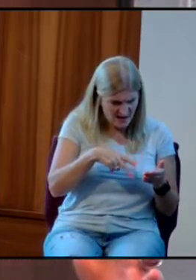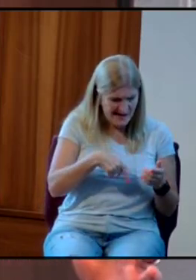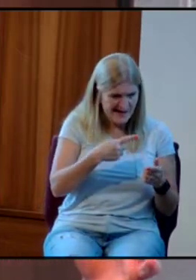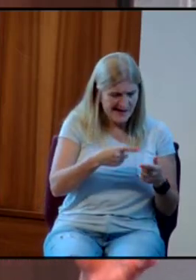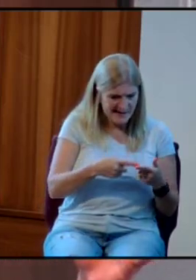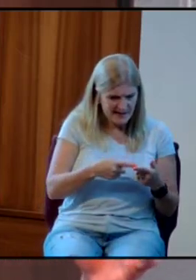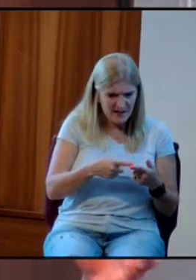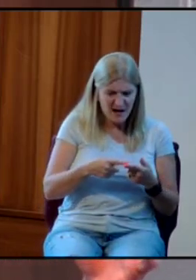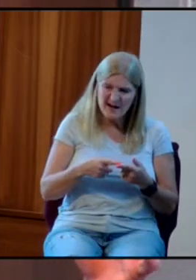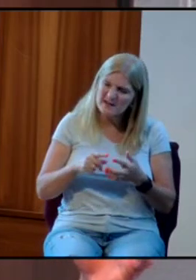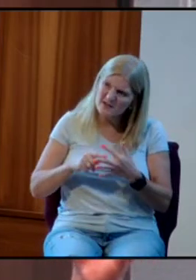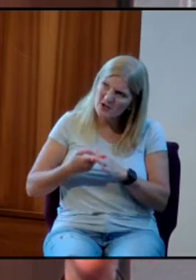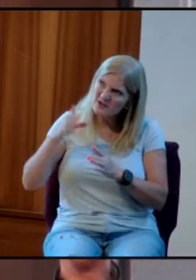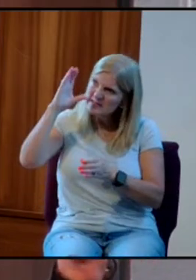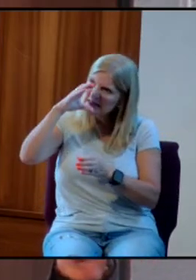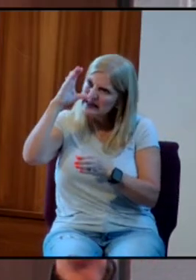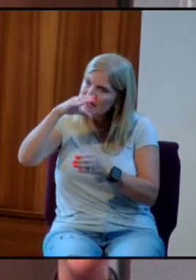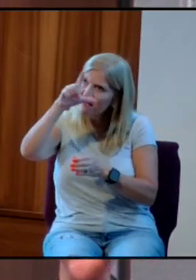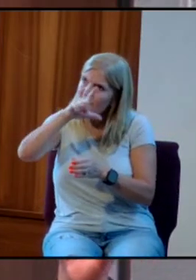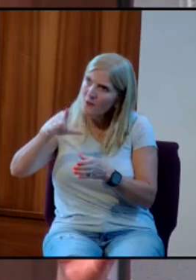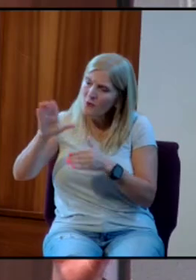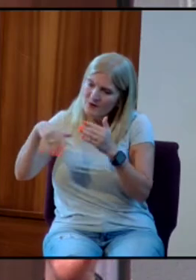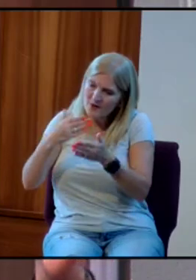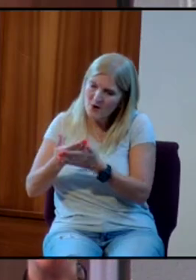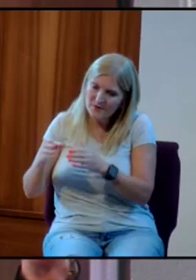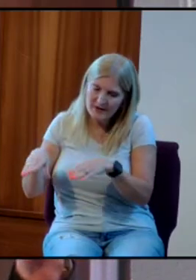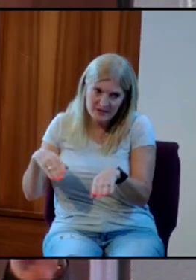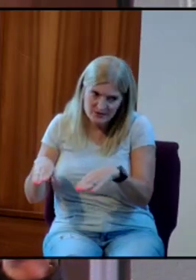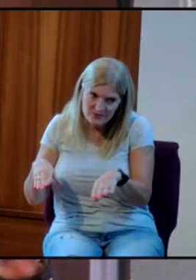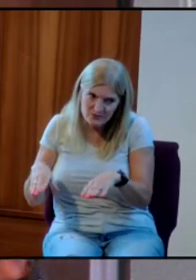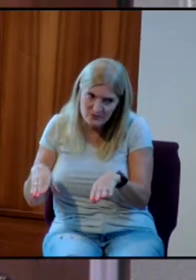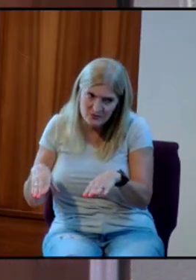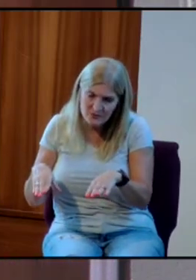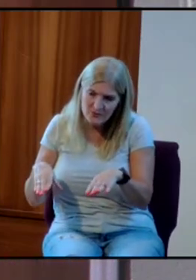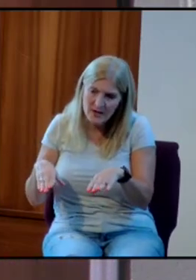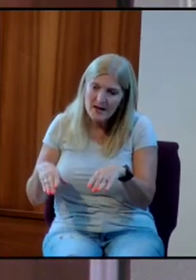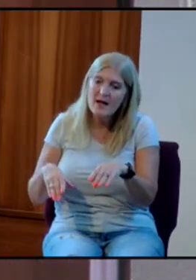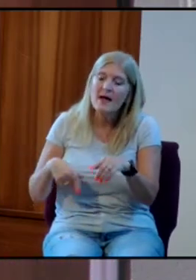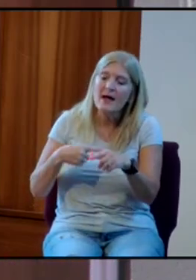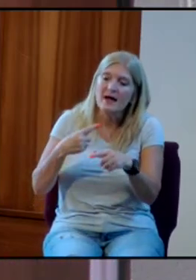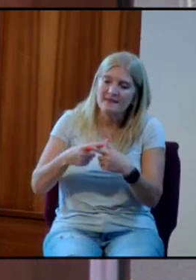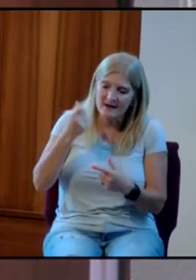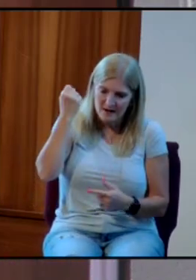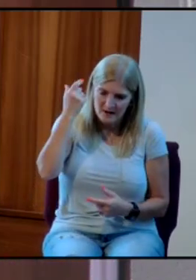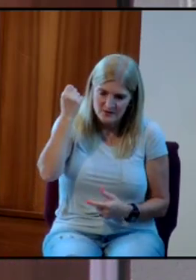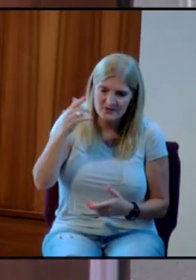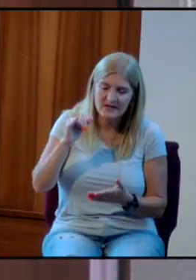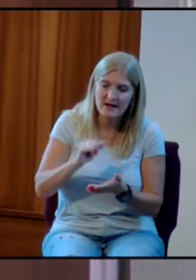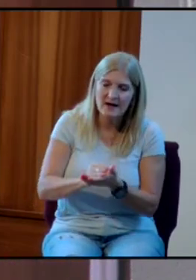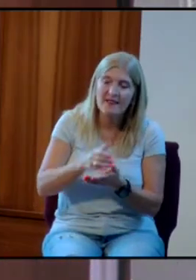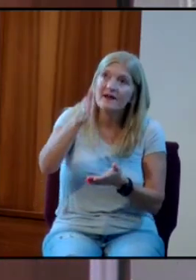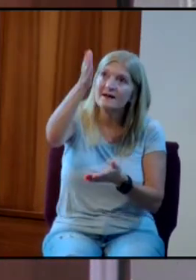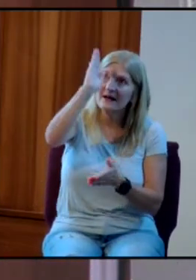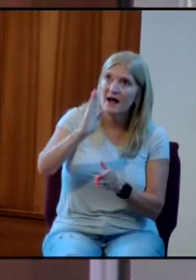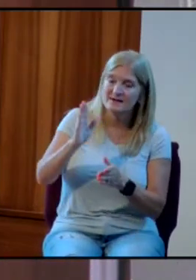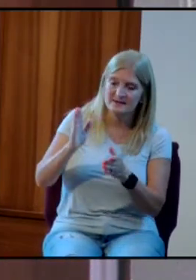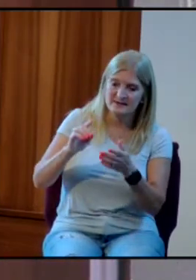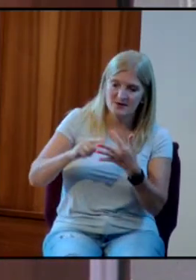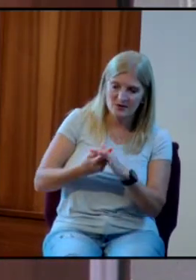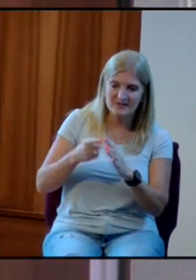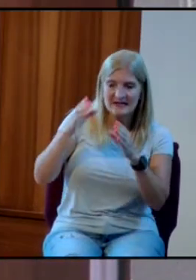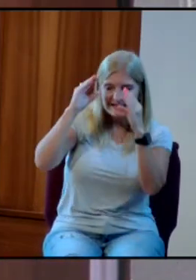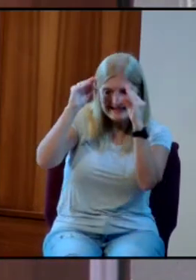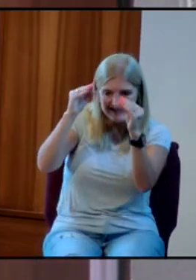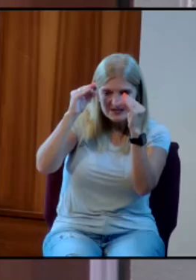I do, asking that as I live life, he's teaching me these principles and they're becoming a part of who I